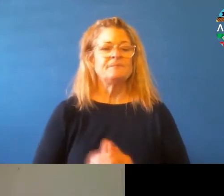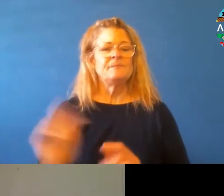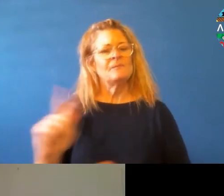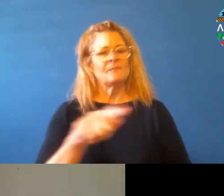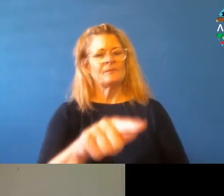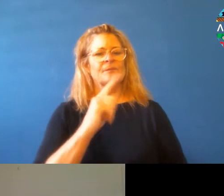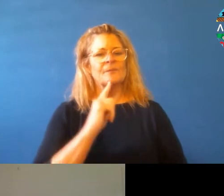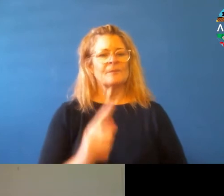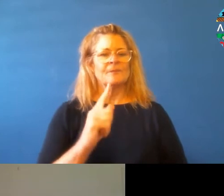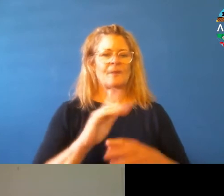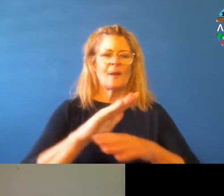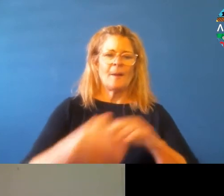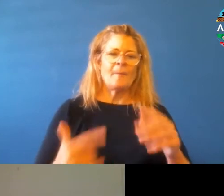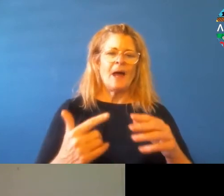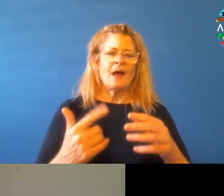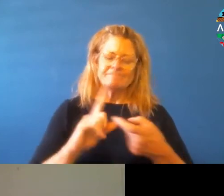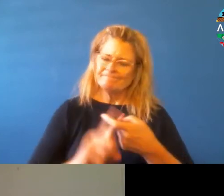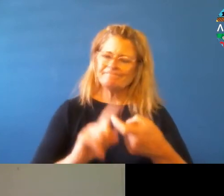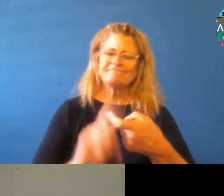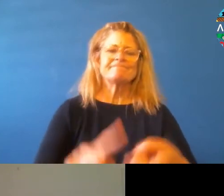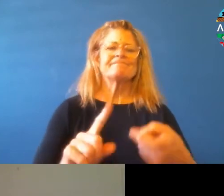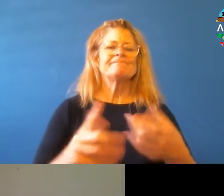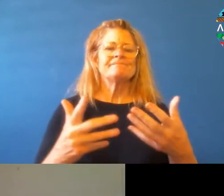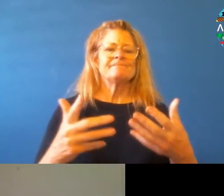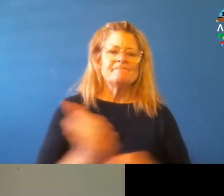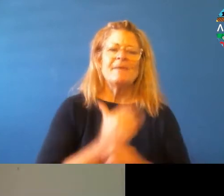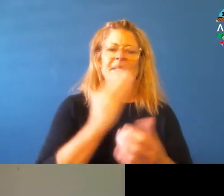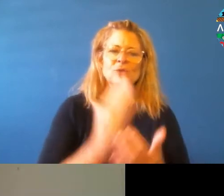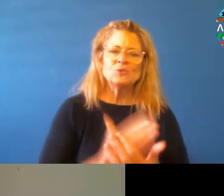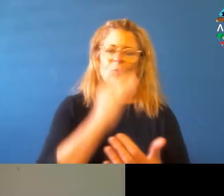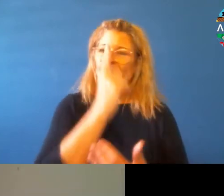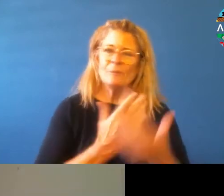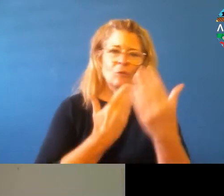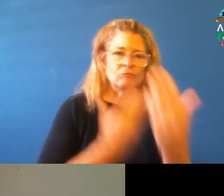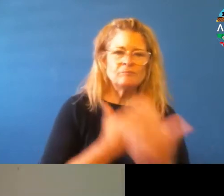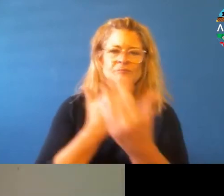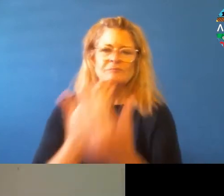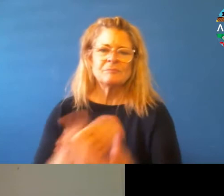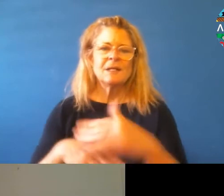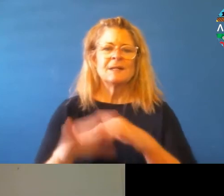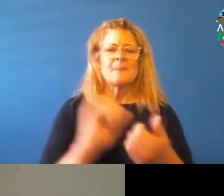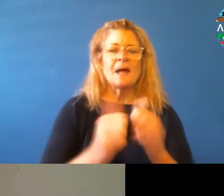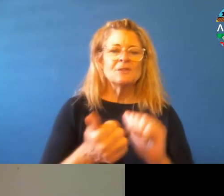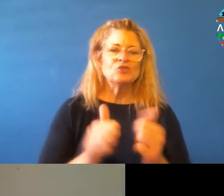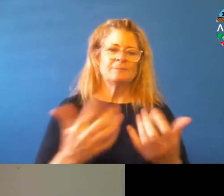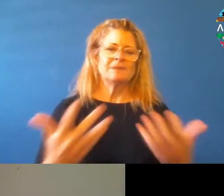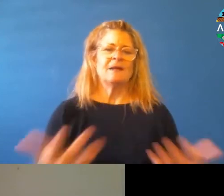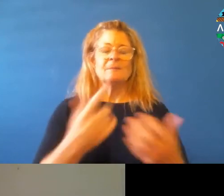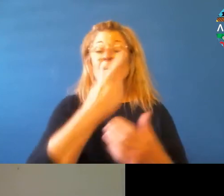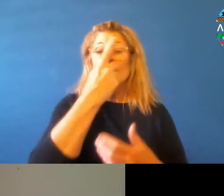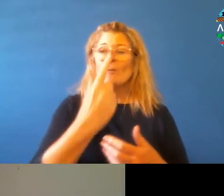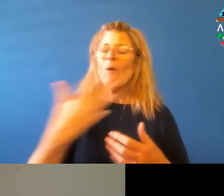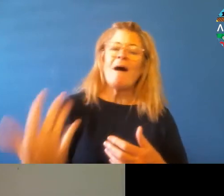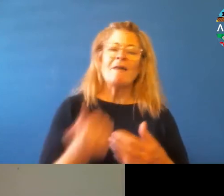accountable in, in partnerships? How do you think that's best done in, uh, uh, a government,